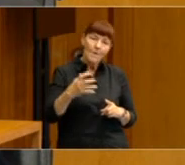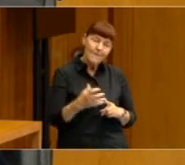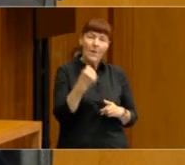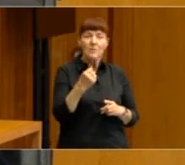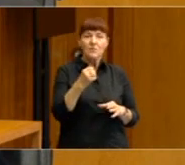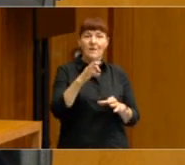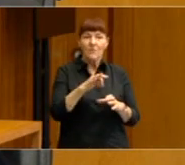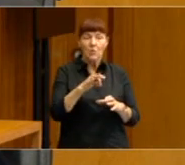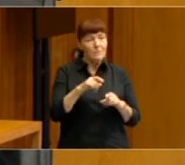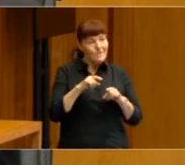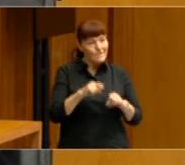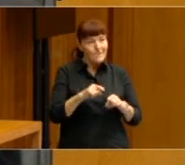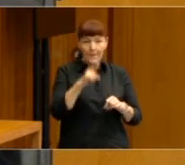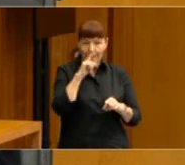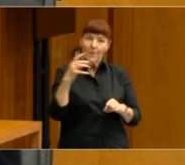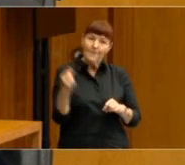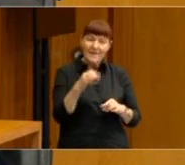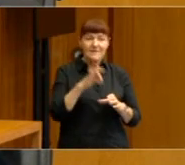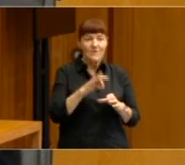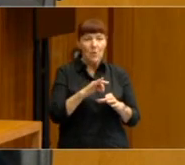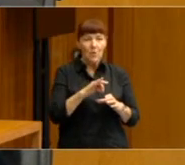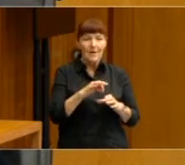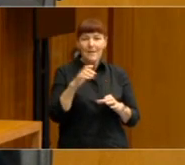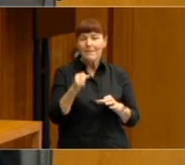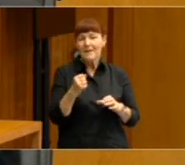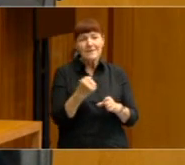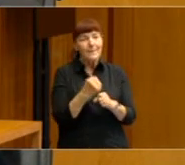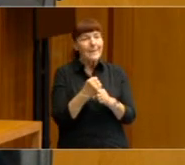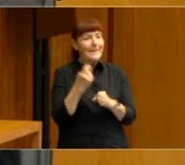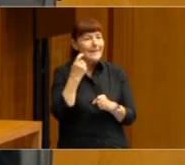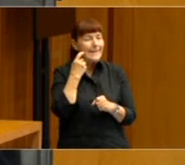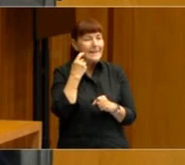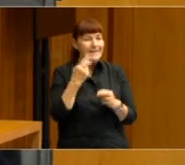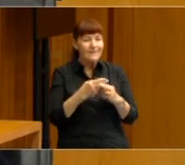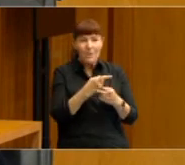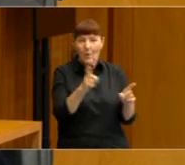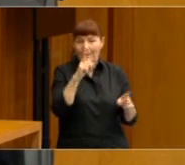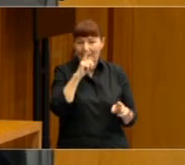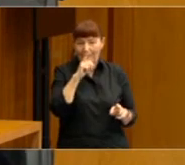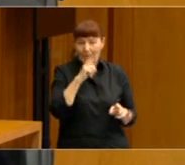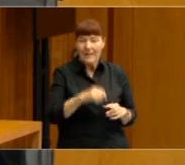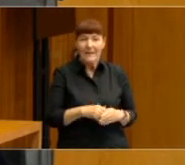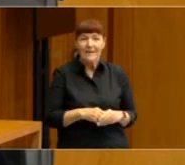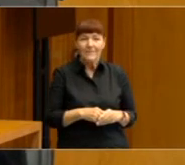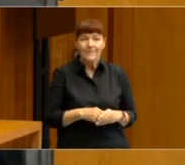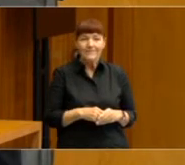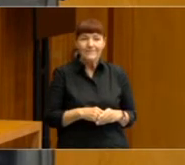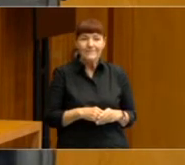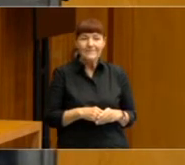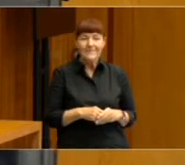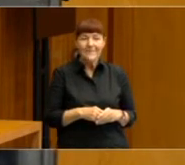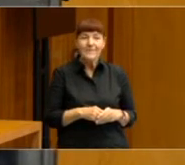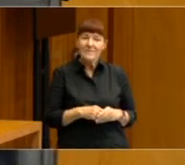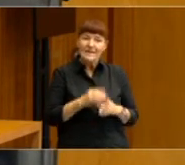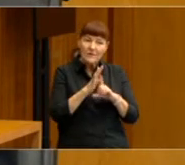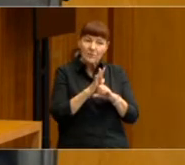where you enforce people to vote, really has to be as easy as possible. And were there pressures to change the nature of voting to make